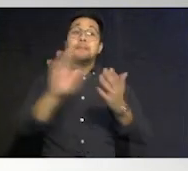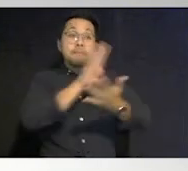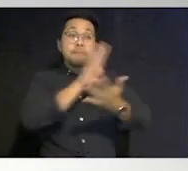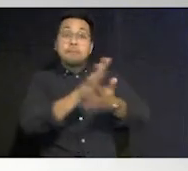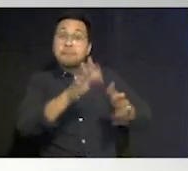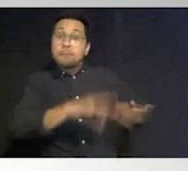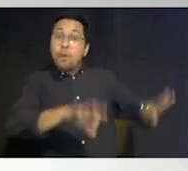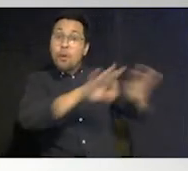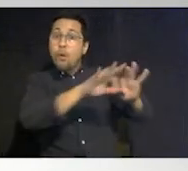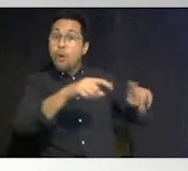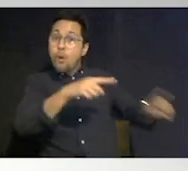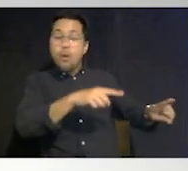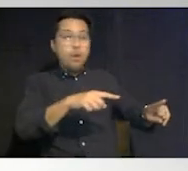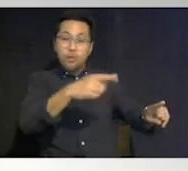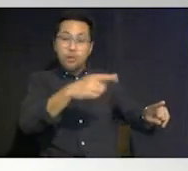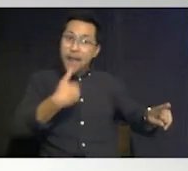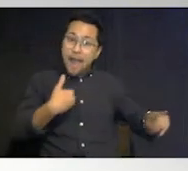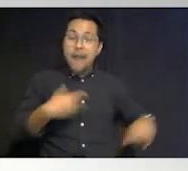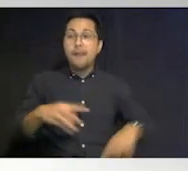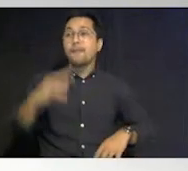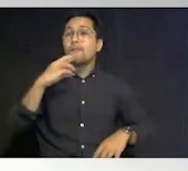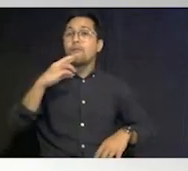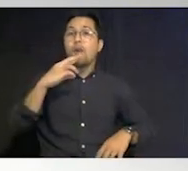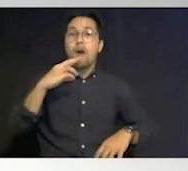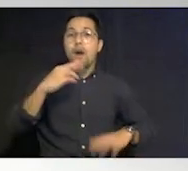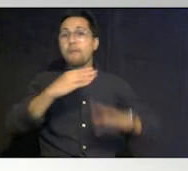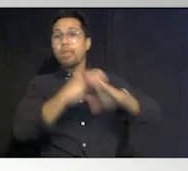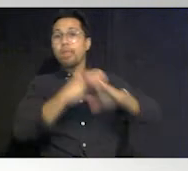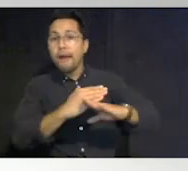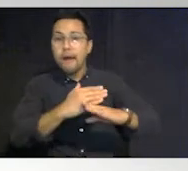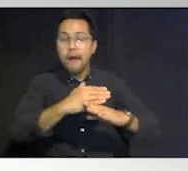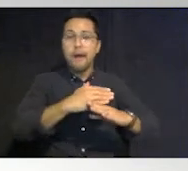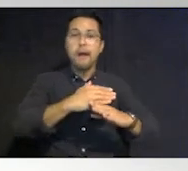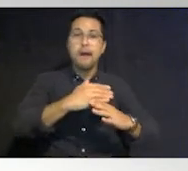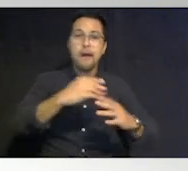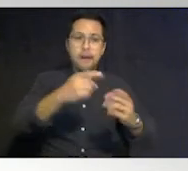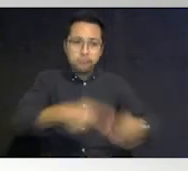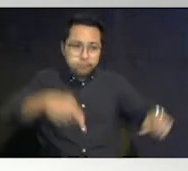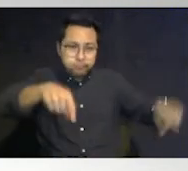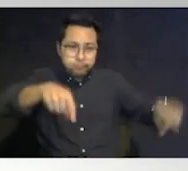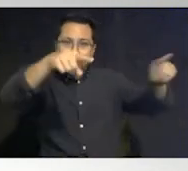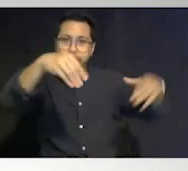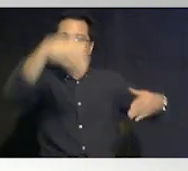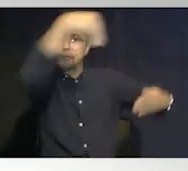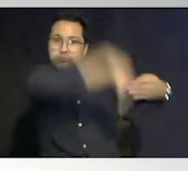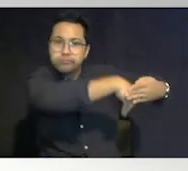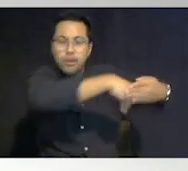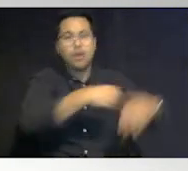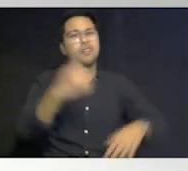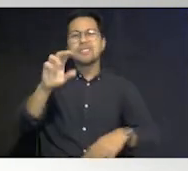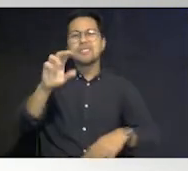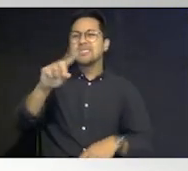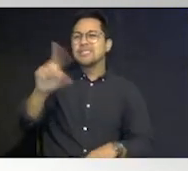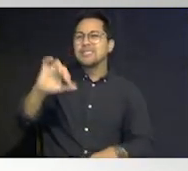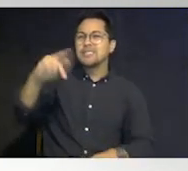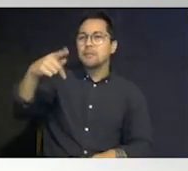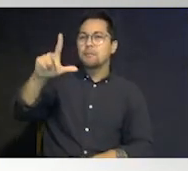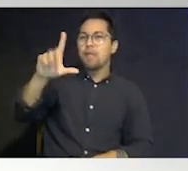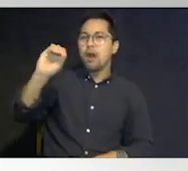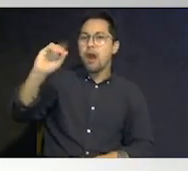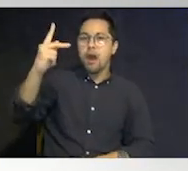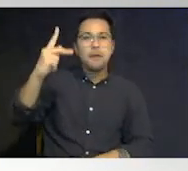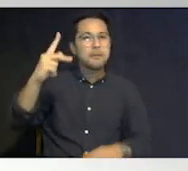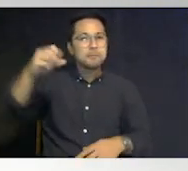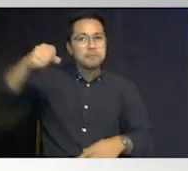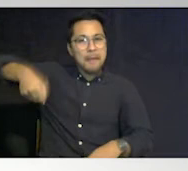that that you have waterproof container or even a ziploc bag you know anything that in case you are out in the elements